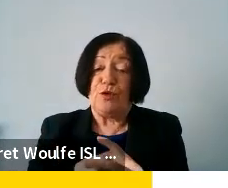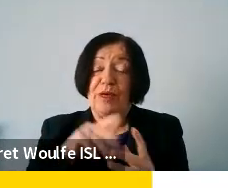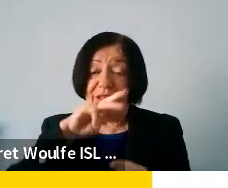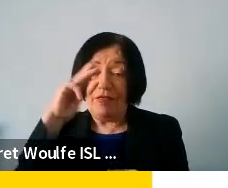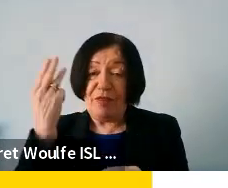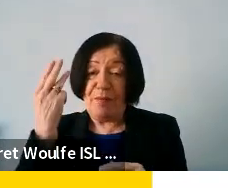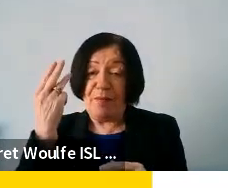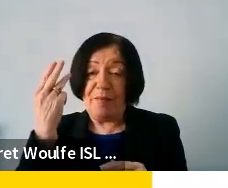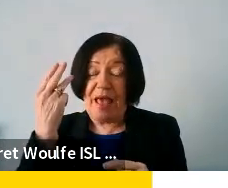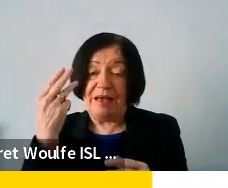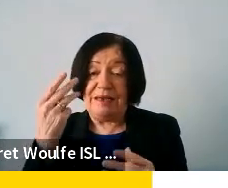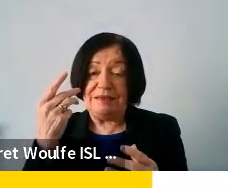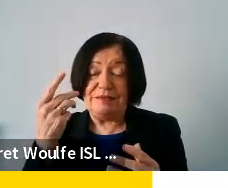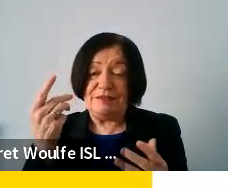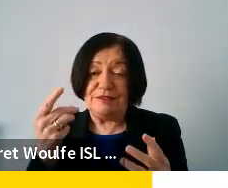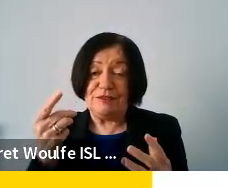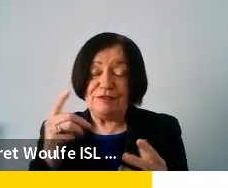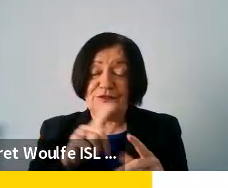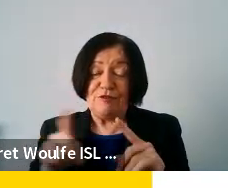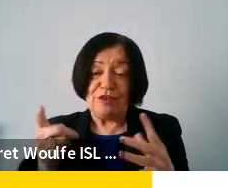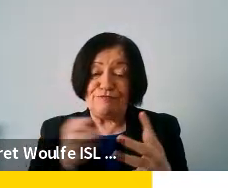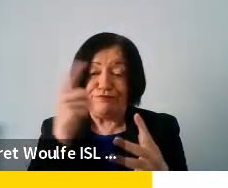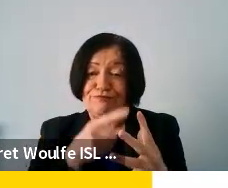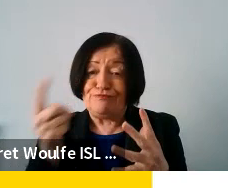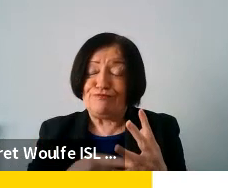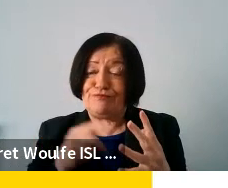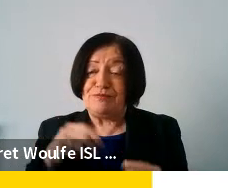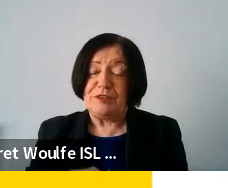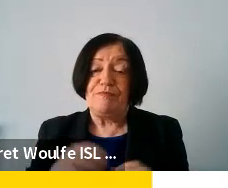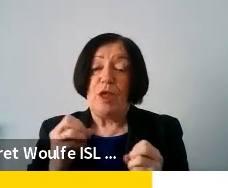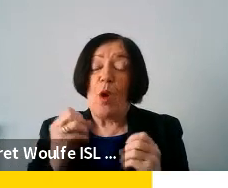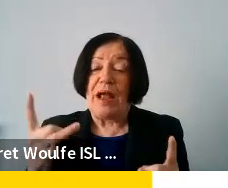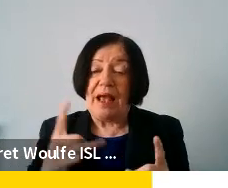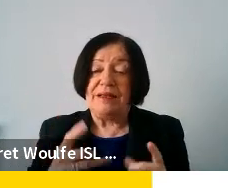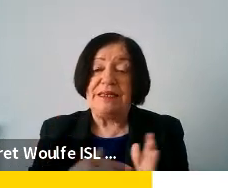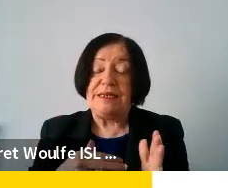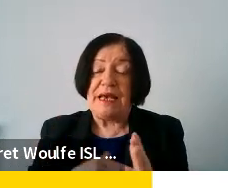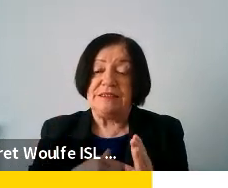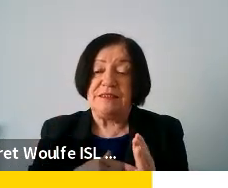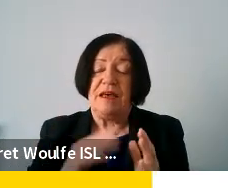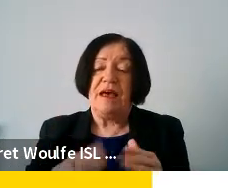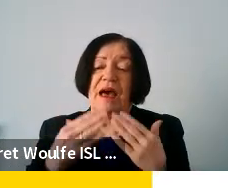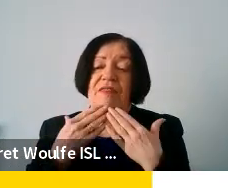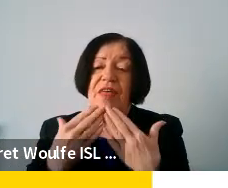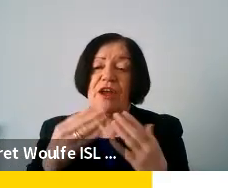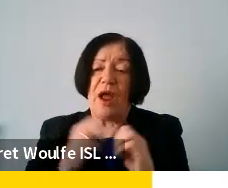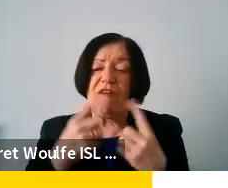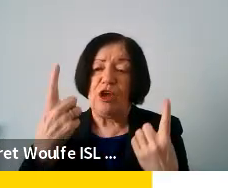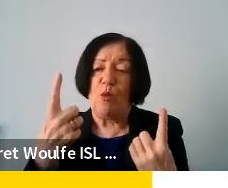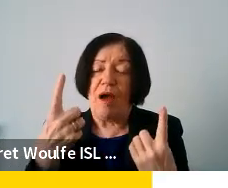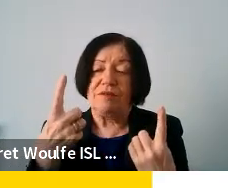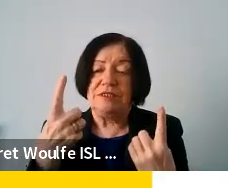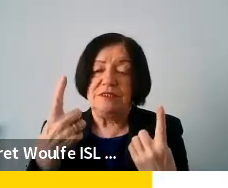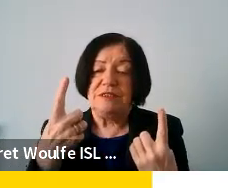dilemmas of the field and the main terms. Okay. Um, yes, and thank you for everyone's, um,